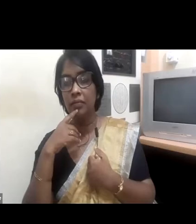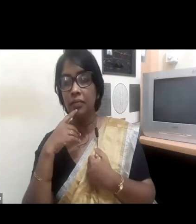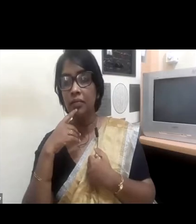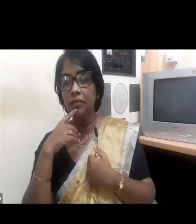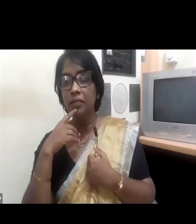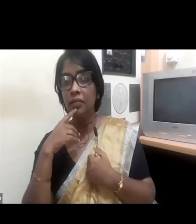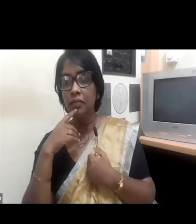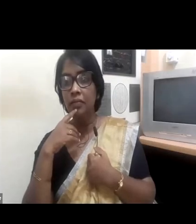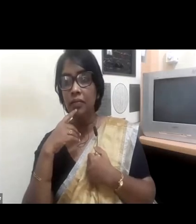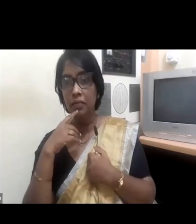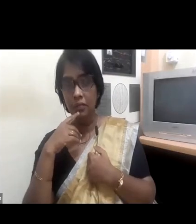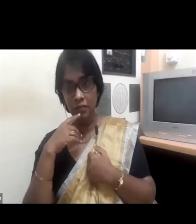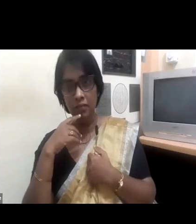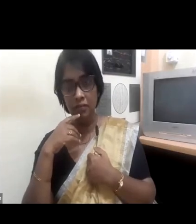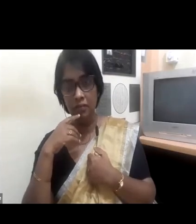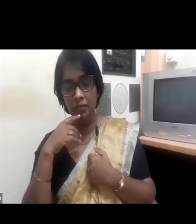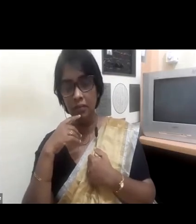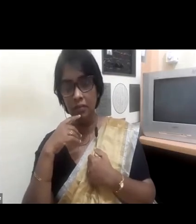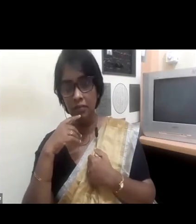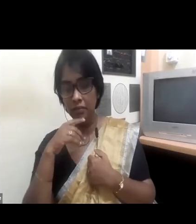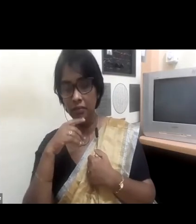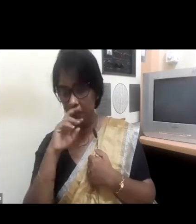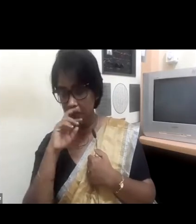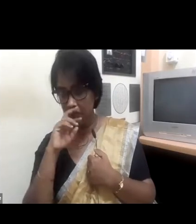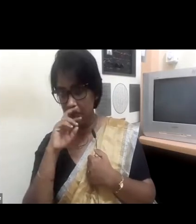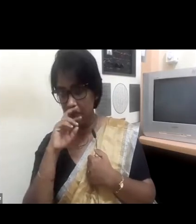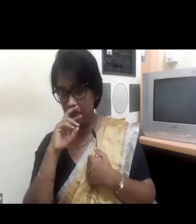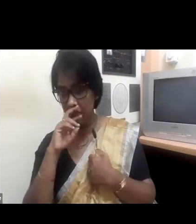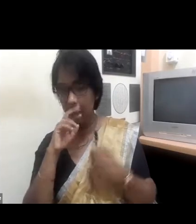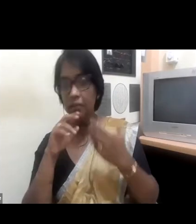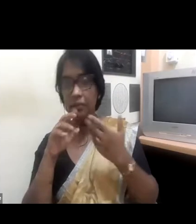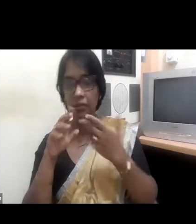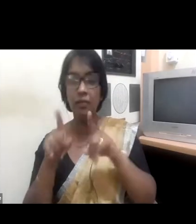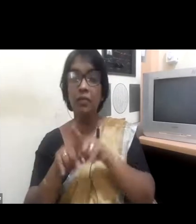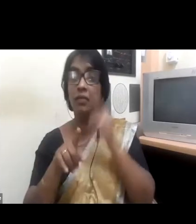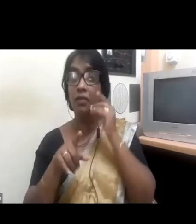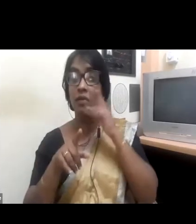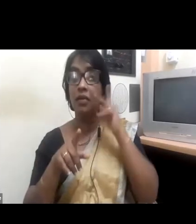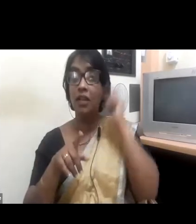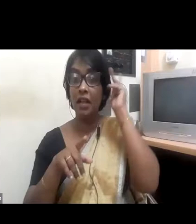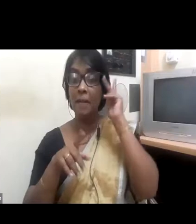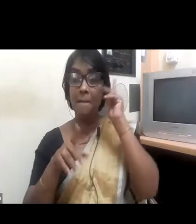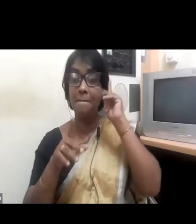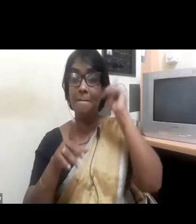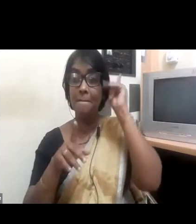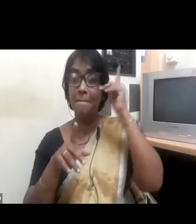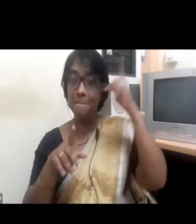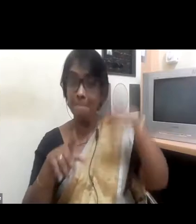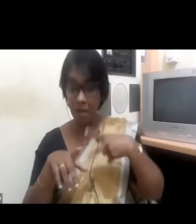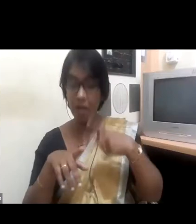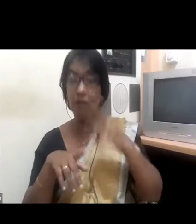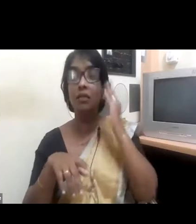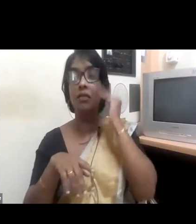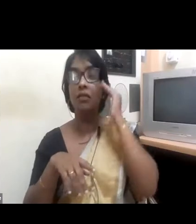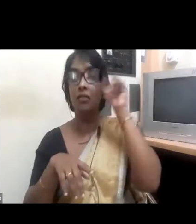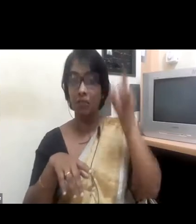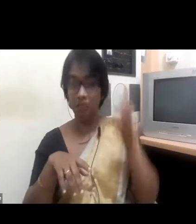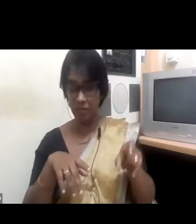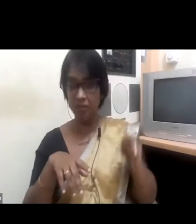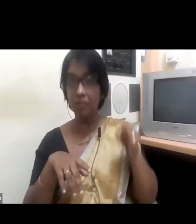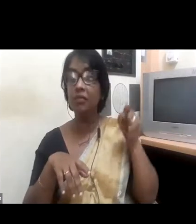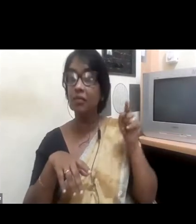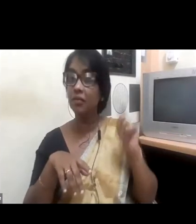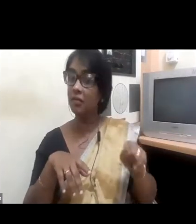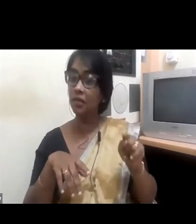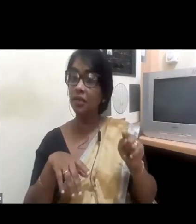president of HCL Technologies and her reporting manager is the current chairperson, Roshni Nader Malhotra